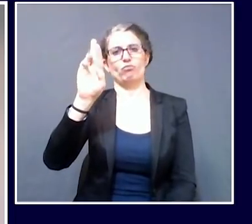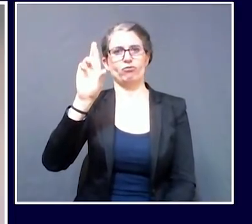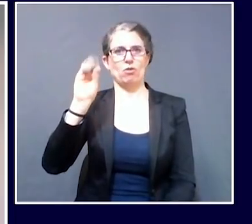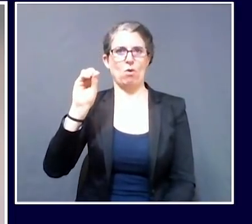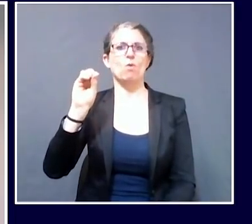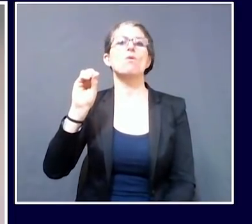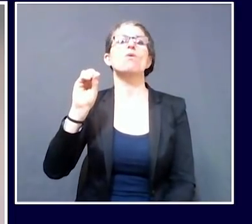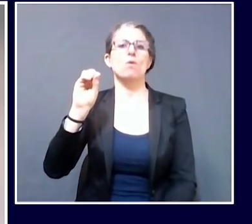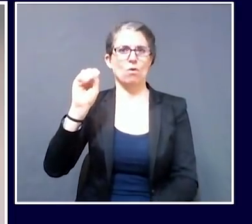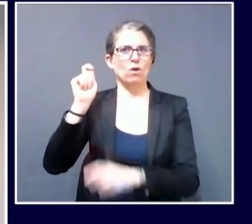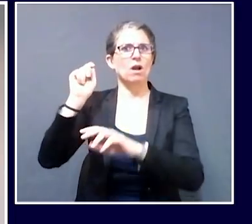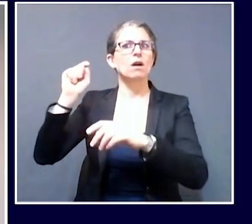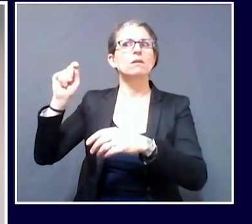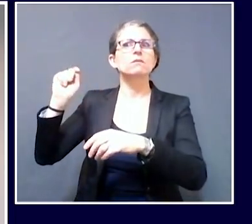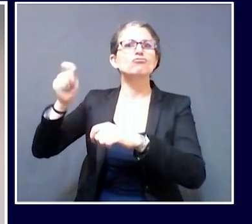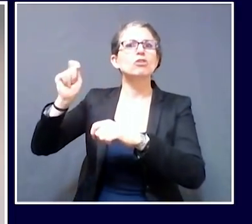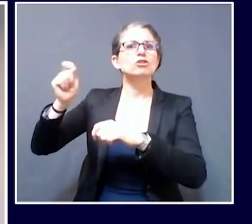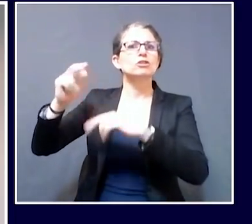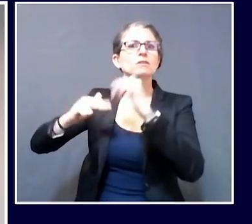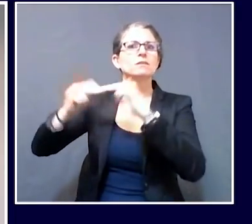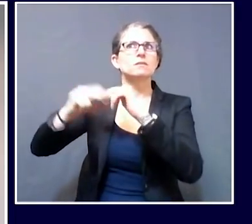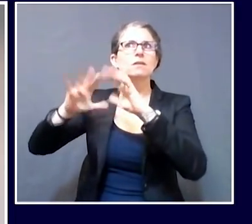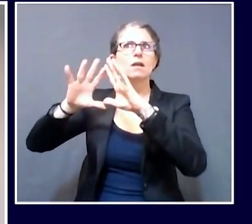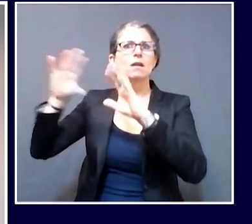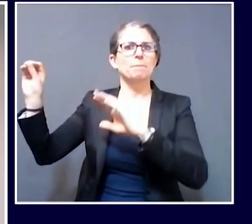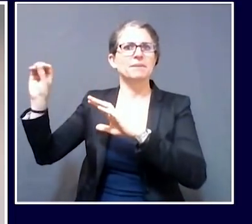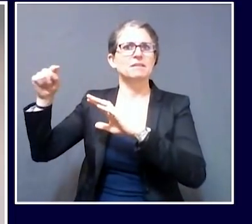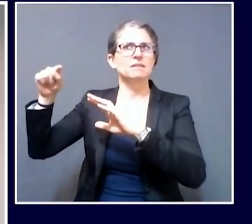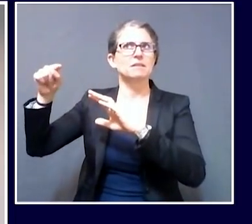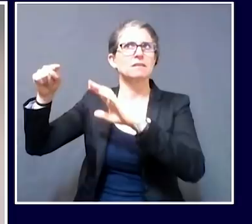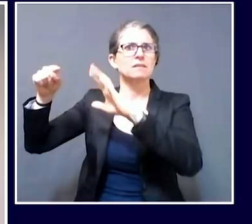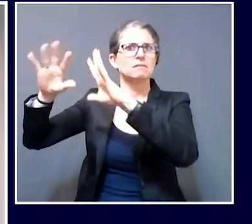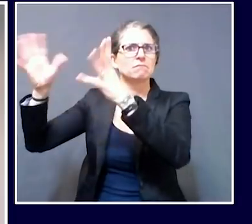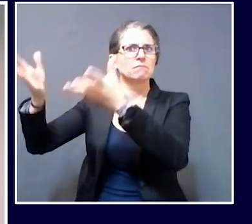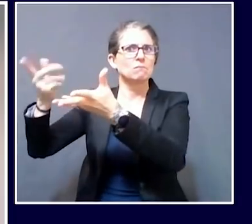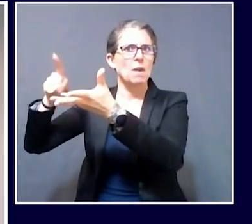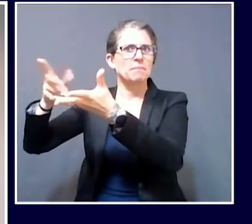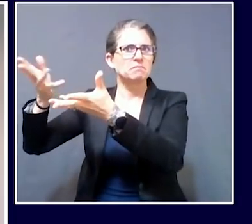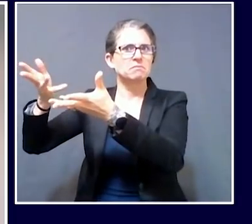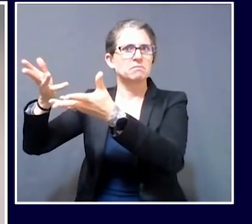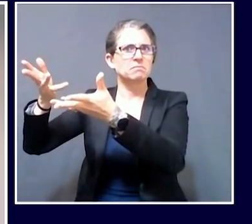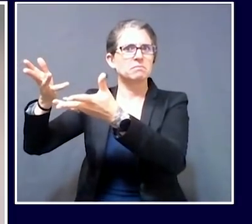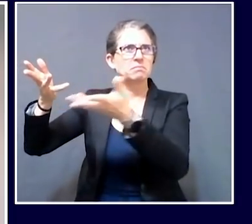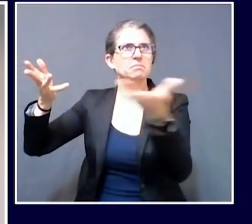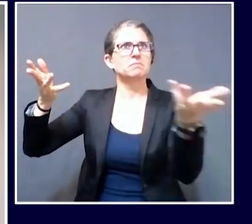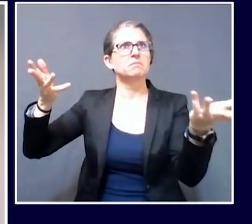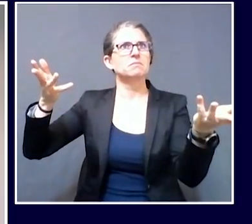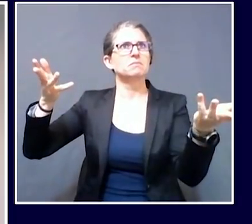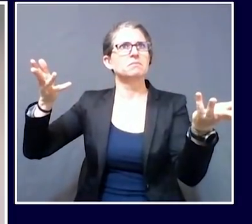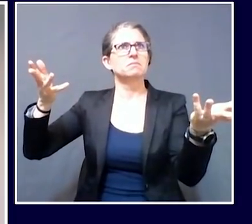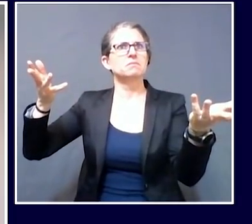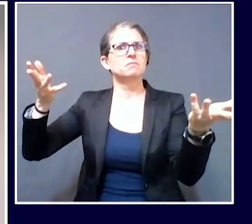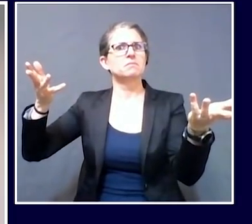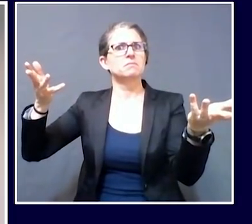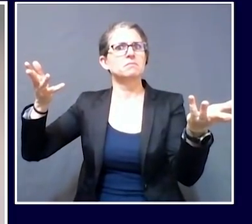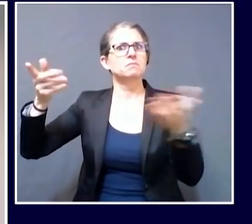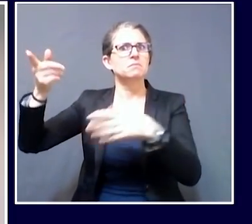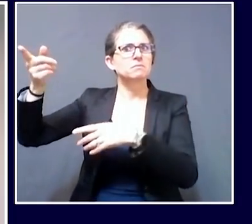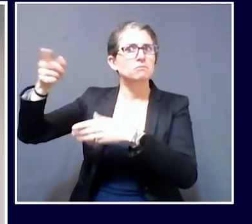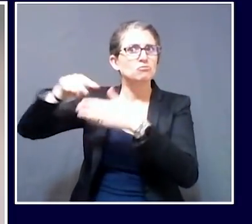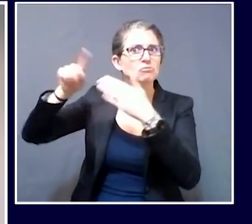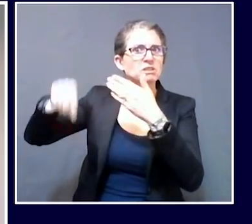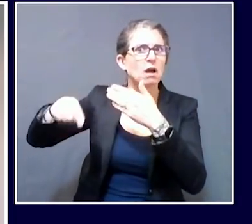Where did it come from? So, Don, what we found is that workplace-type outbreaks